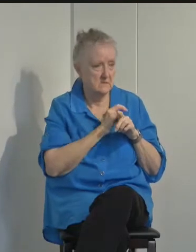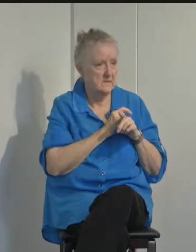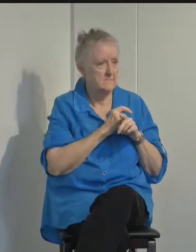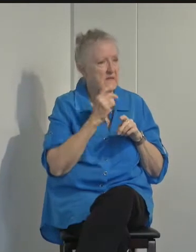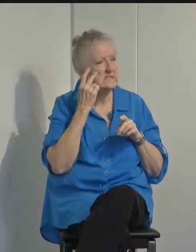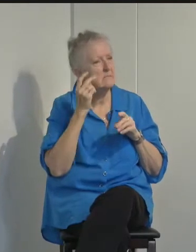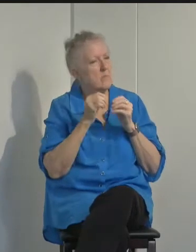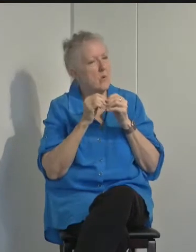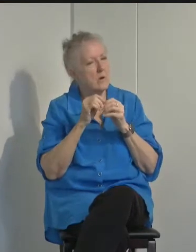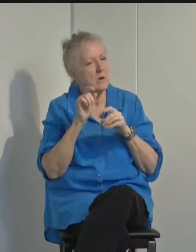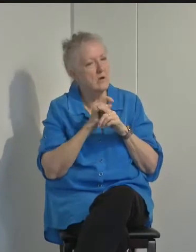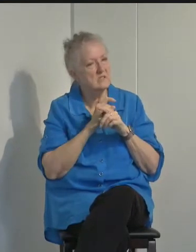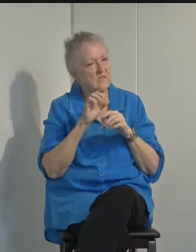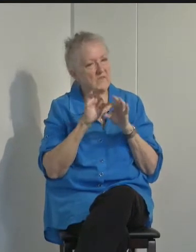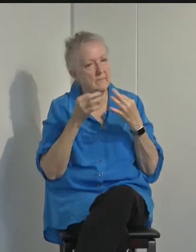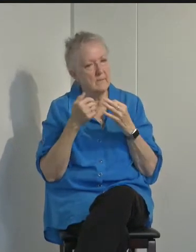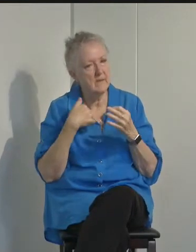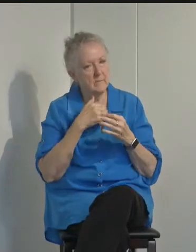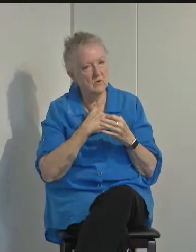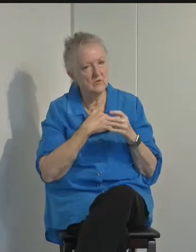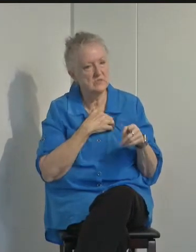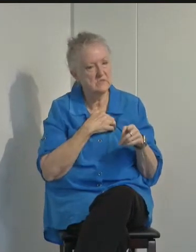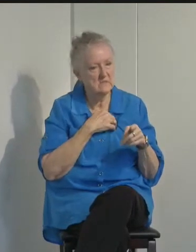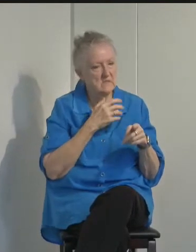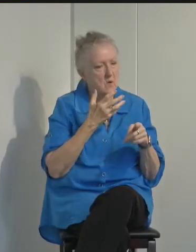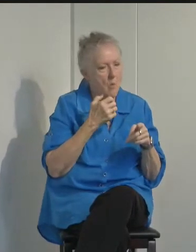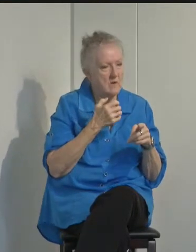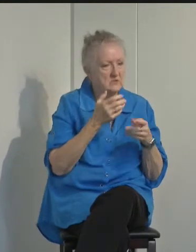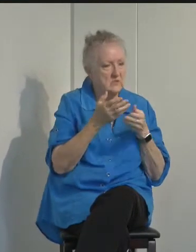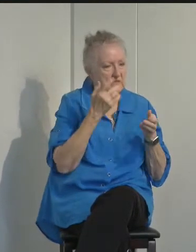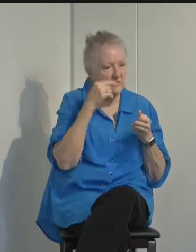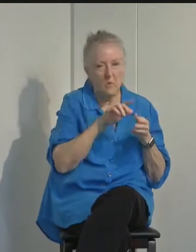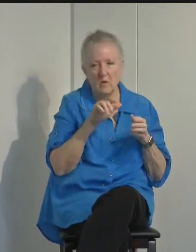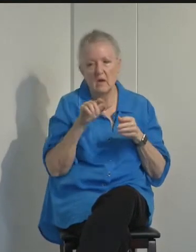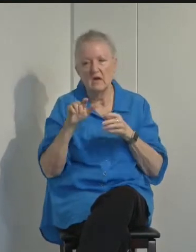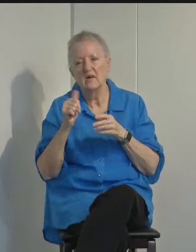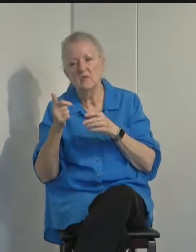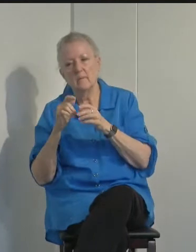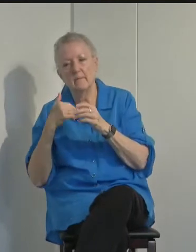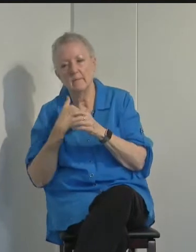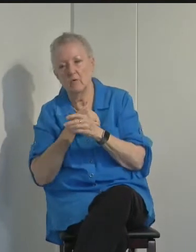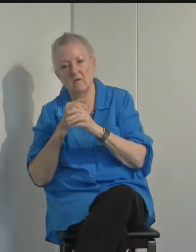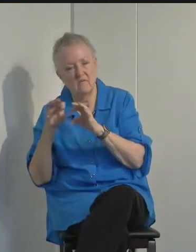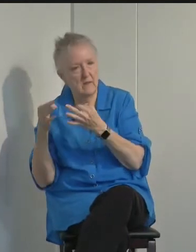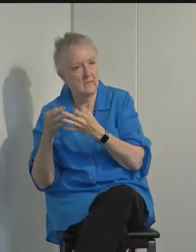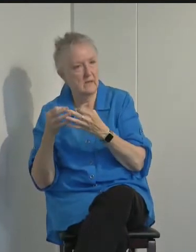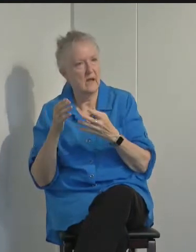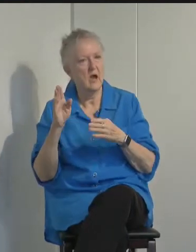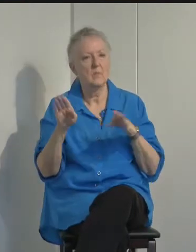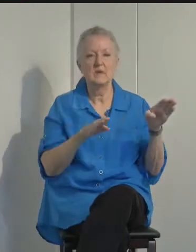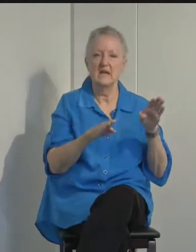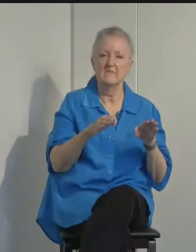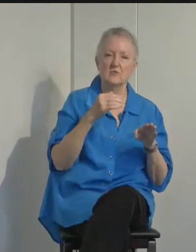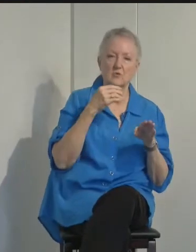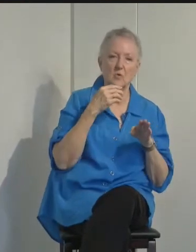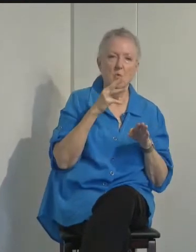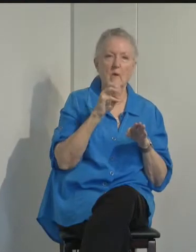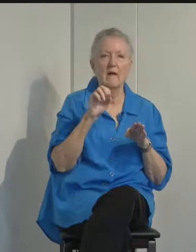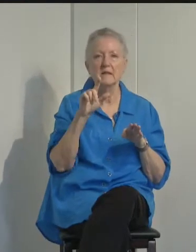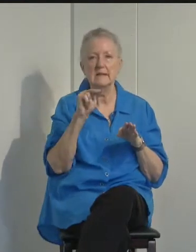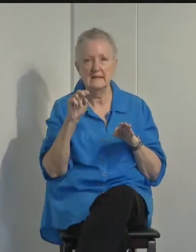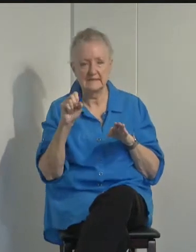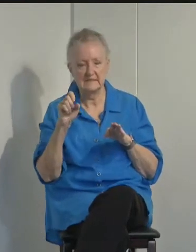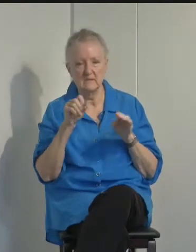family members seeking services for their loved ones. Our behavioral wellness mobile crisis team remains